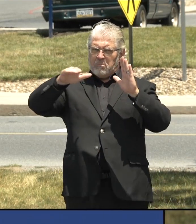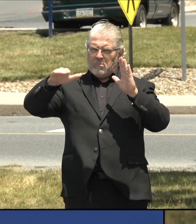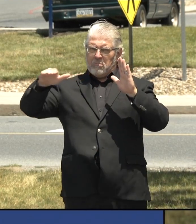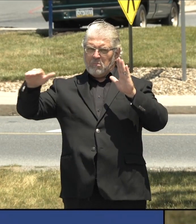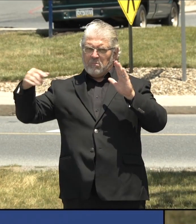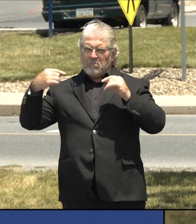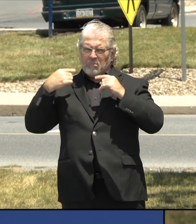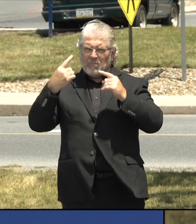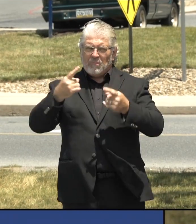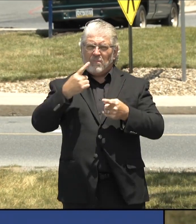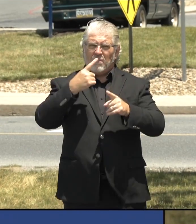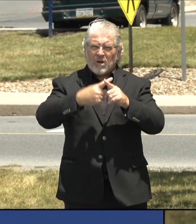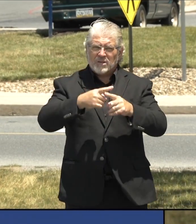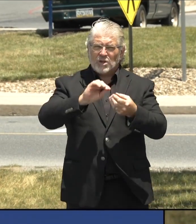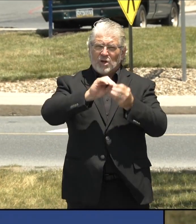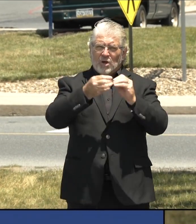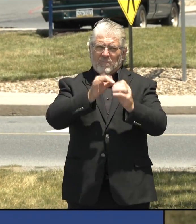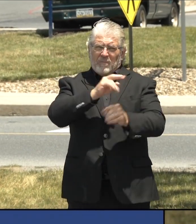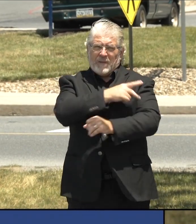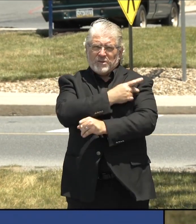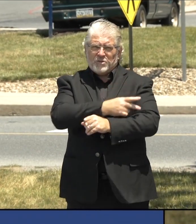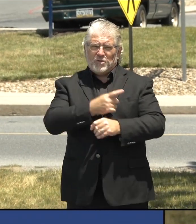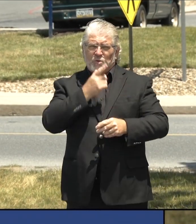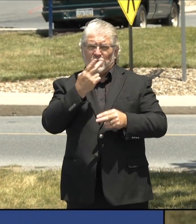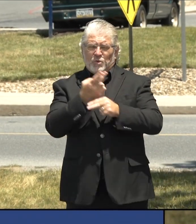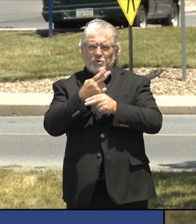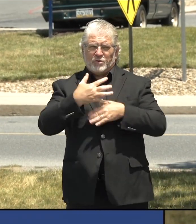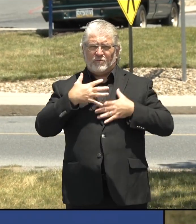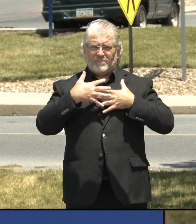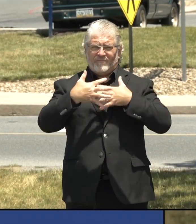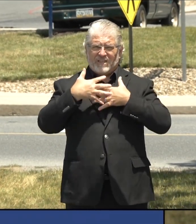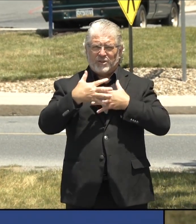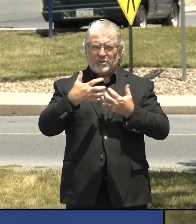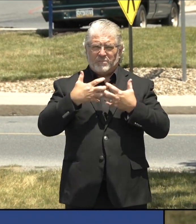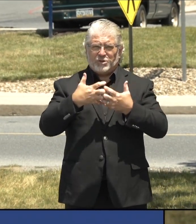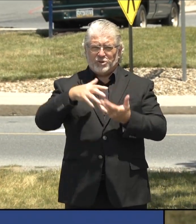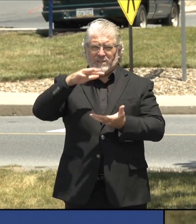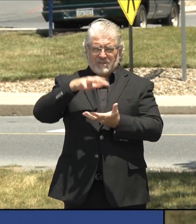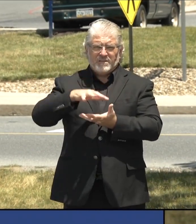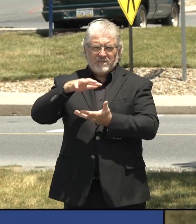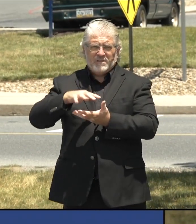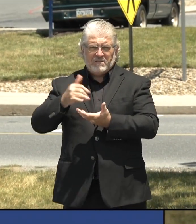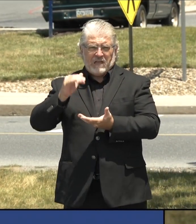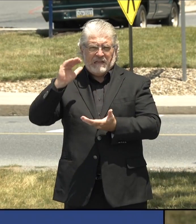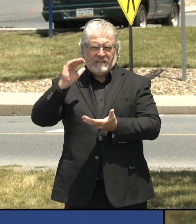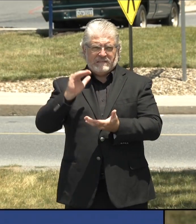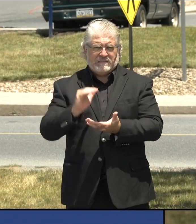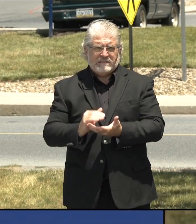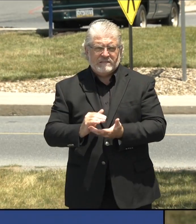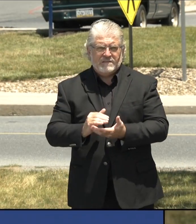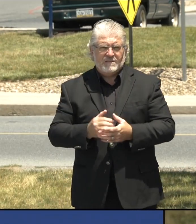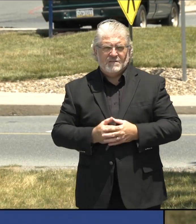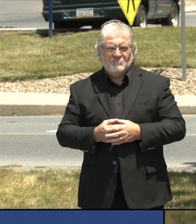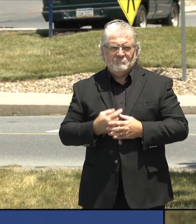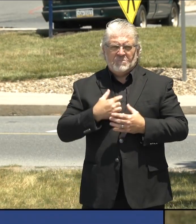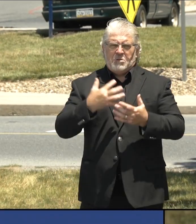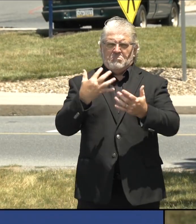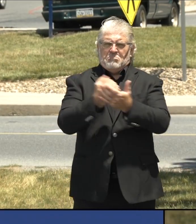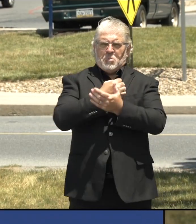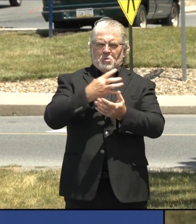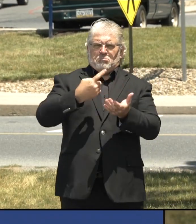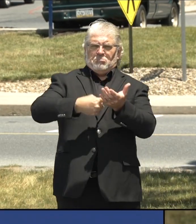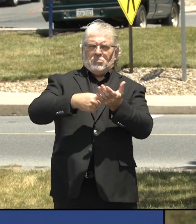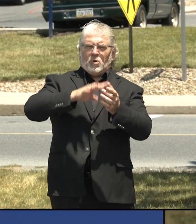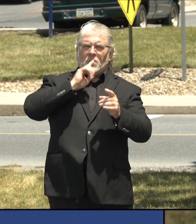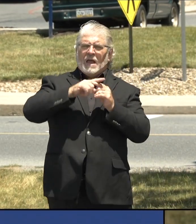COVID-19 patients on ventilators since April. I want to use my time with you to speak to some of the research occurring at UPMC